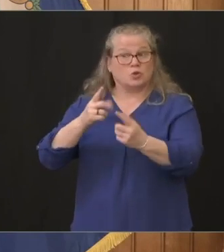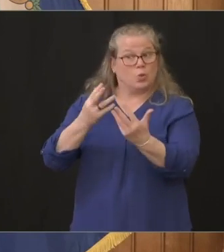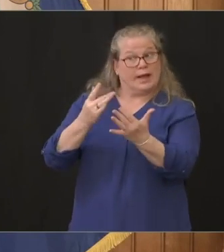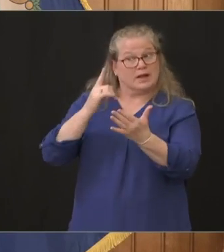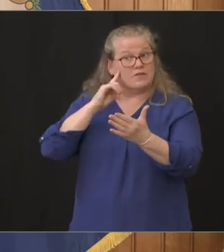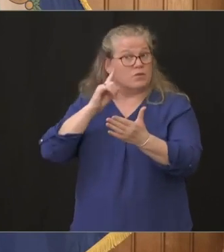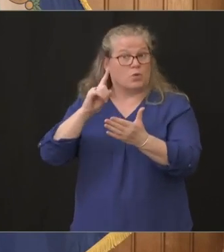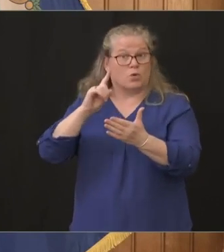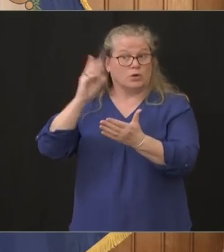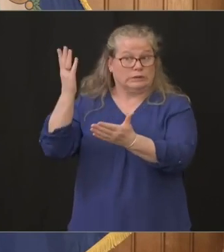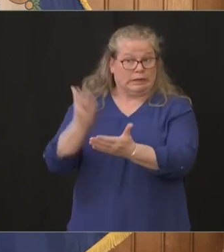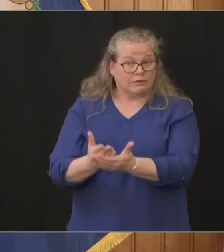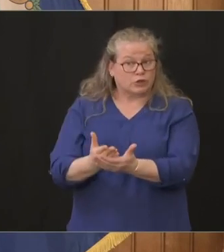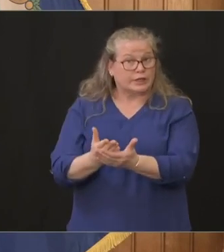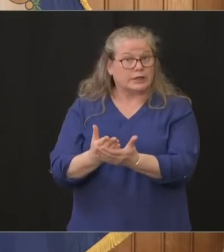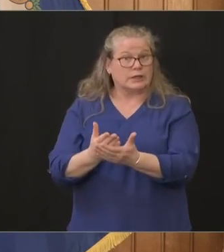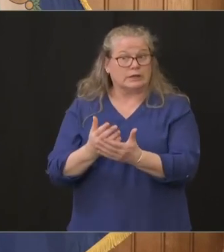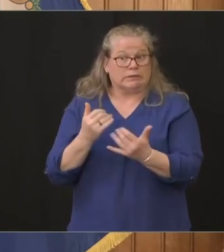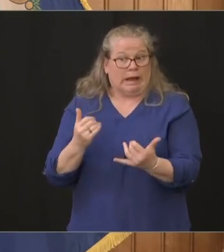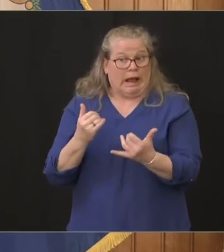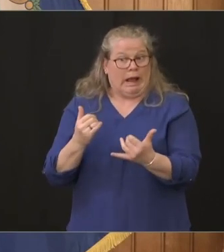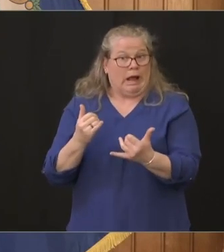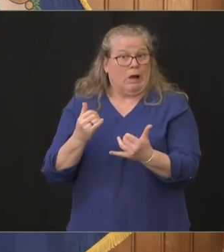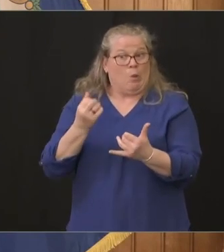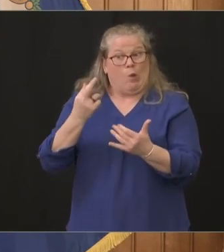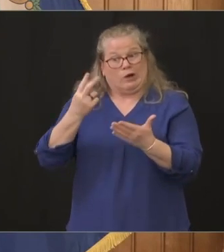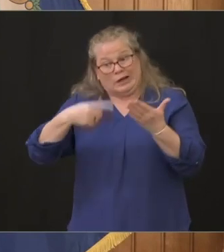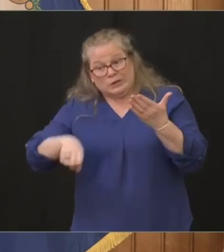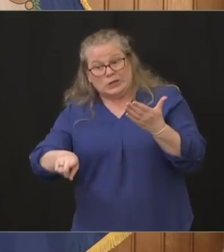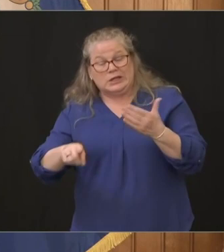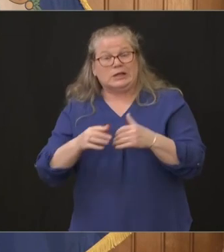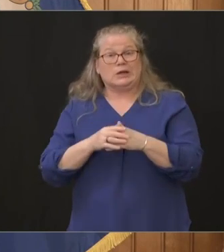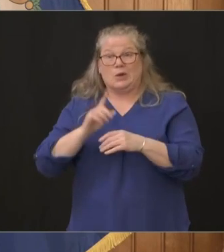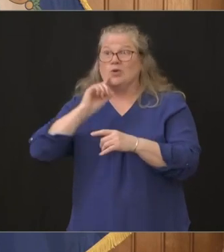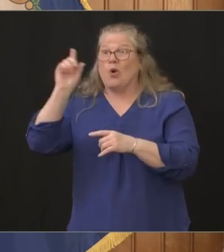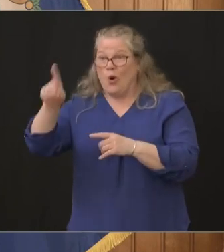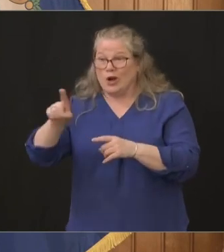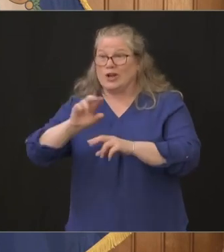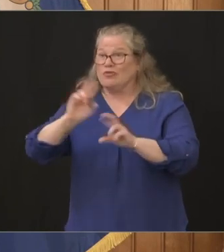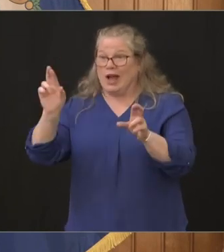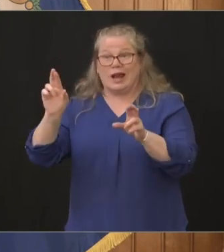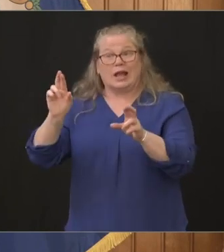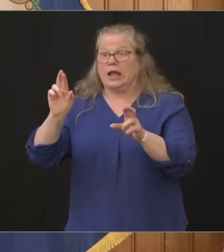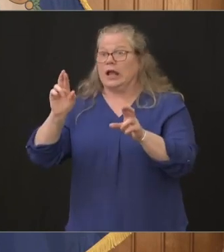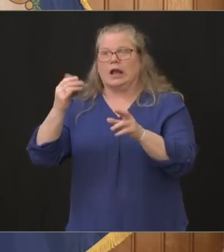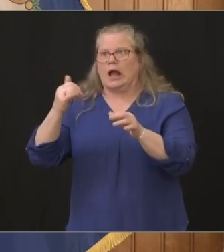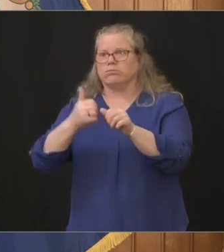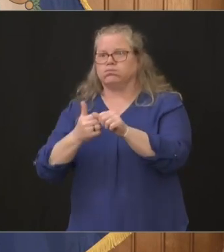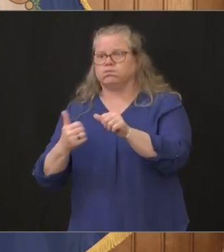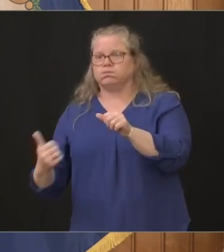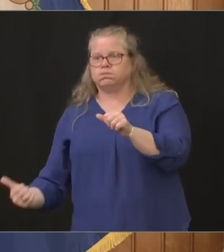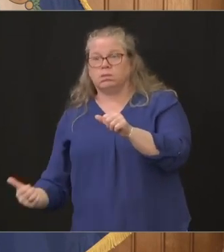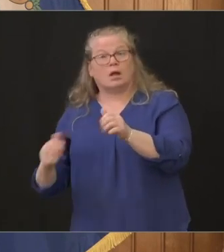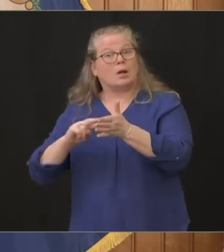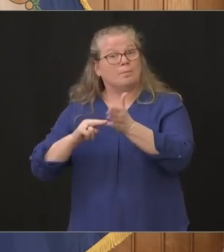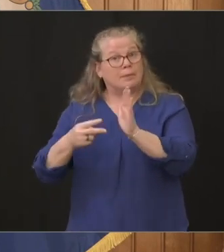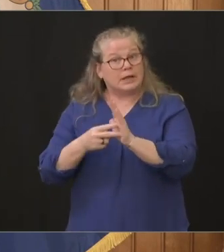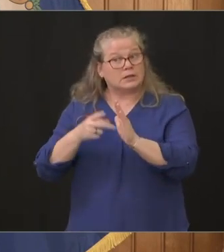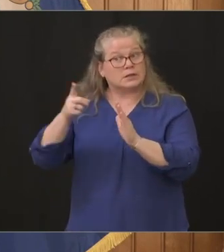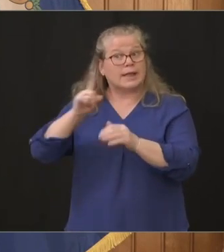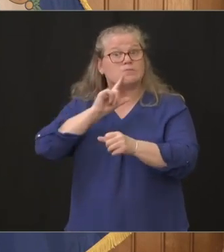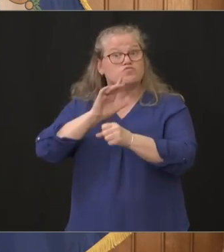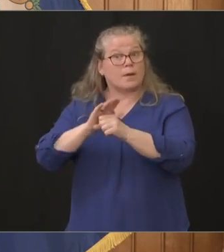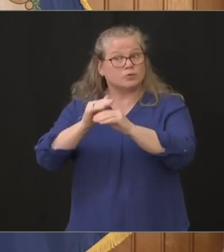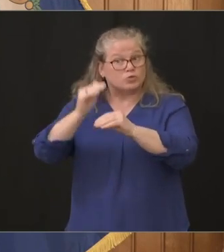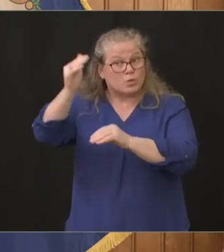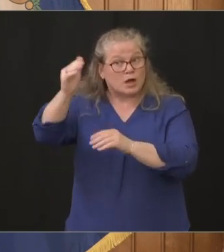or early next week and now they're on back order maybe that means they over promise maybe that means somebody came in with a higher bid